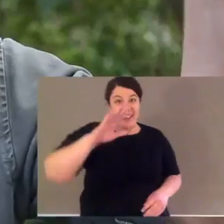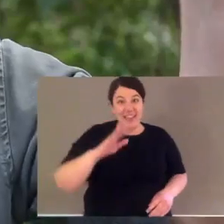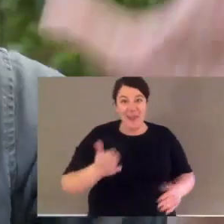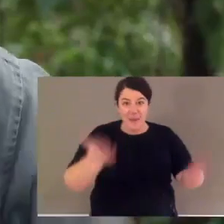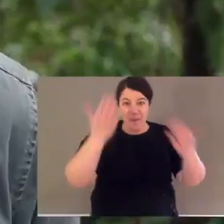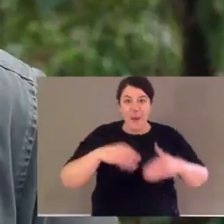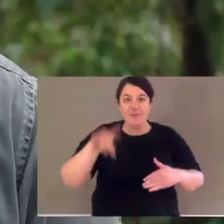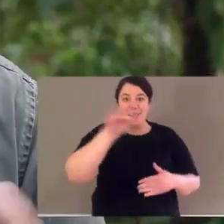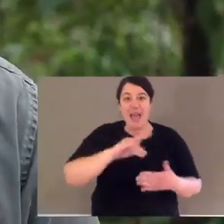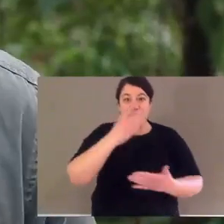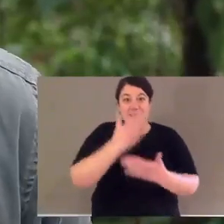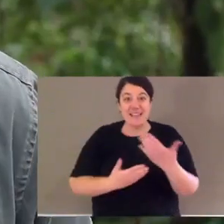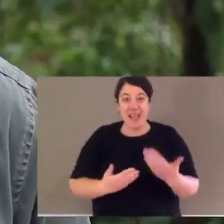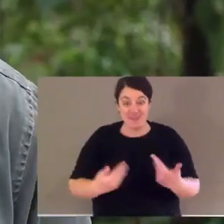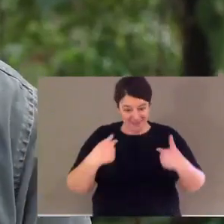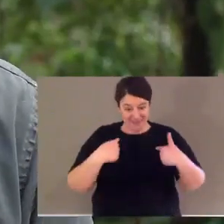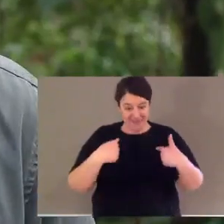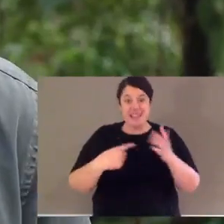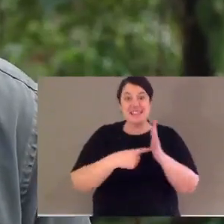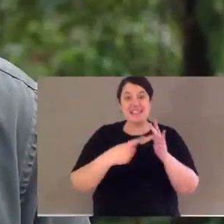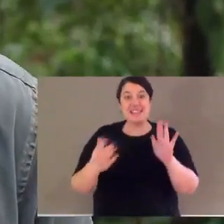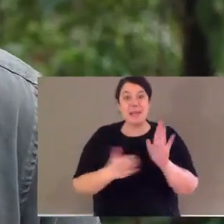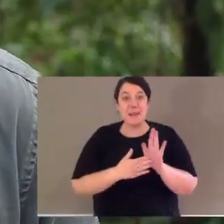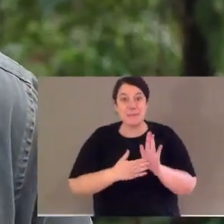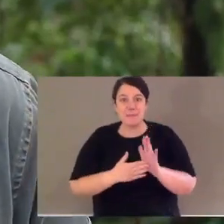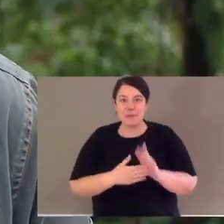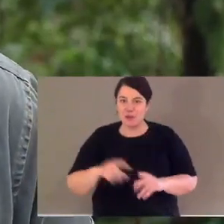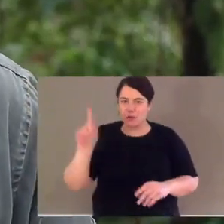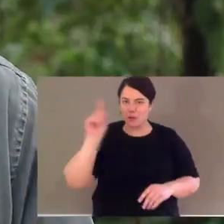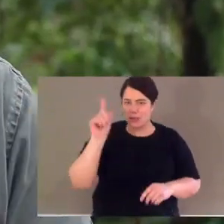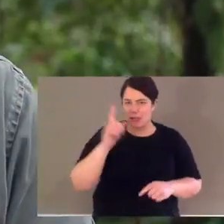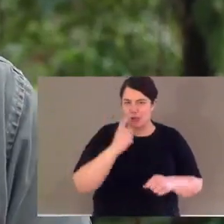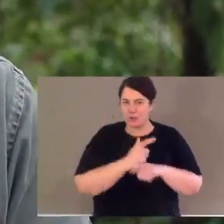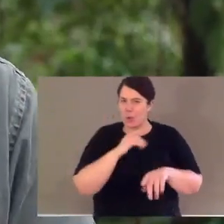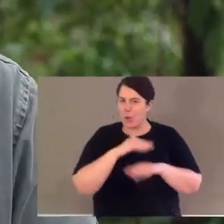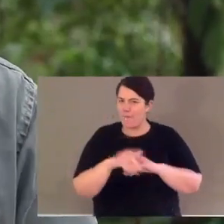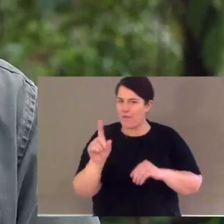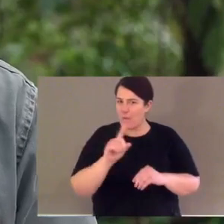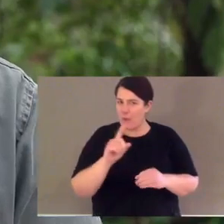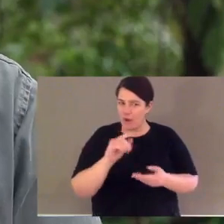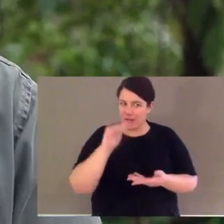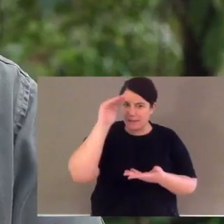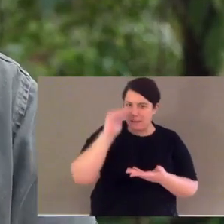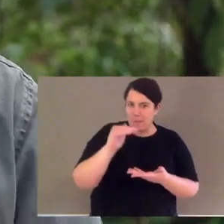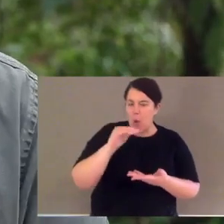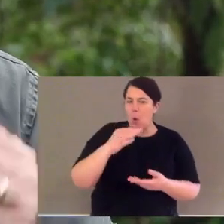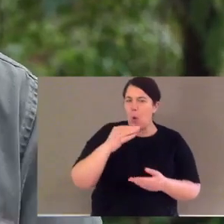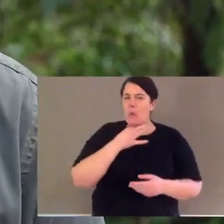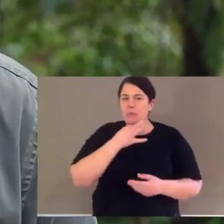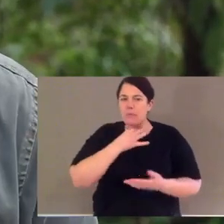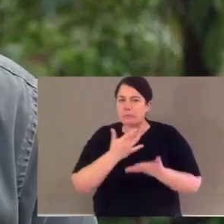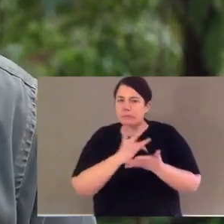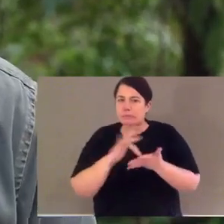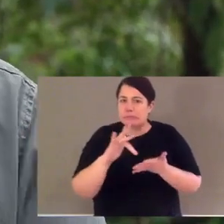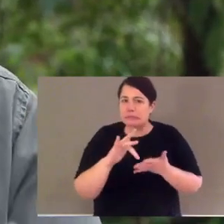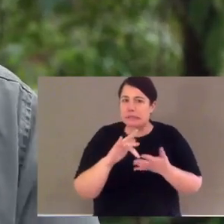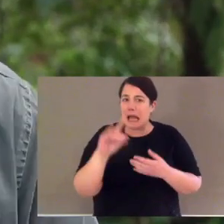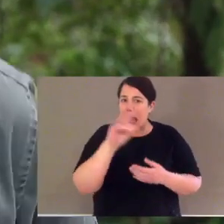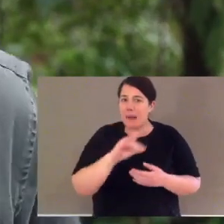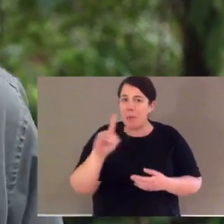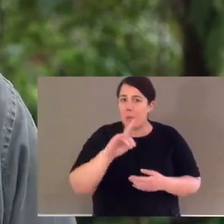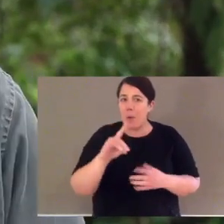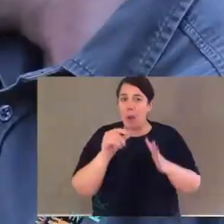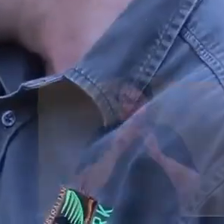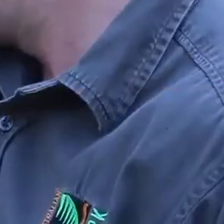G'day everyone, welcome to Animal Tales with Tim Faulkner. That's me. Today I'm talking about a little endangered marsupial, the